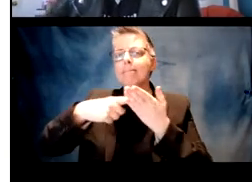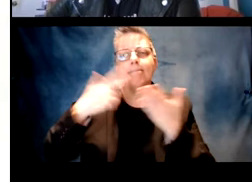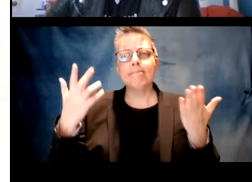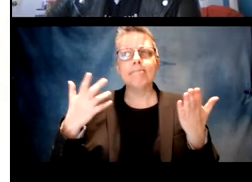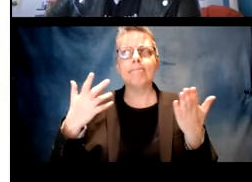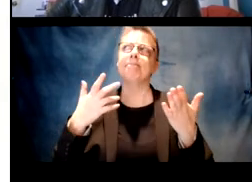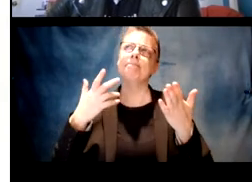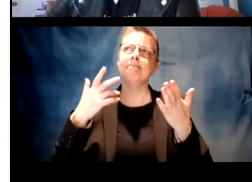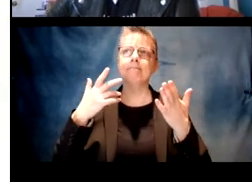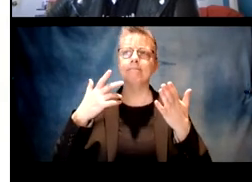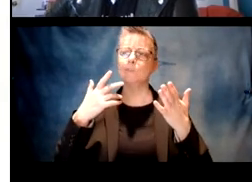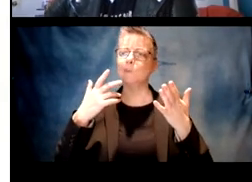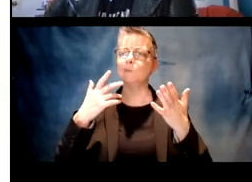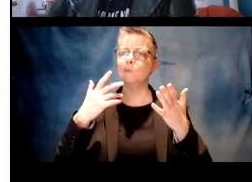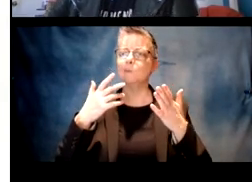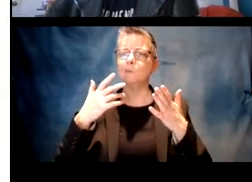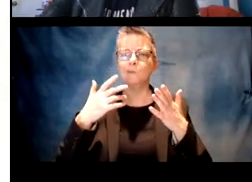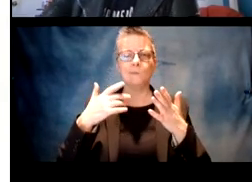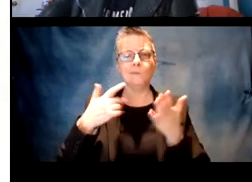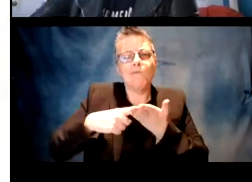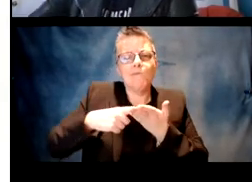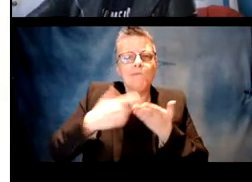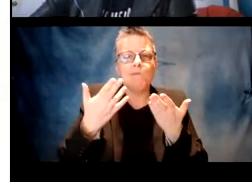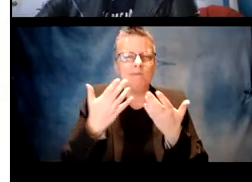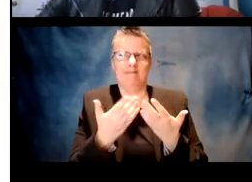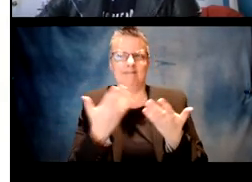let's discuss what this all means. So.